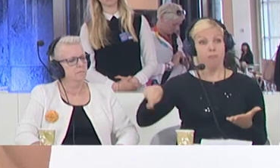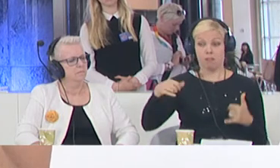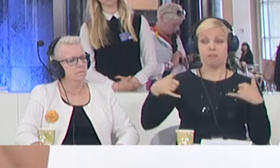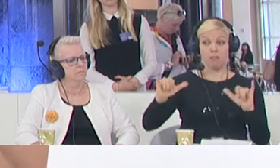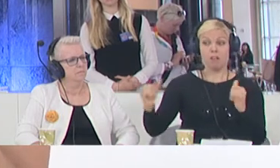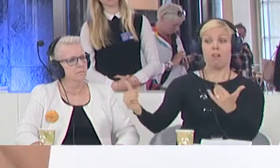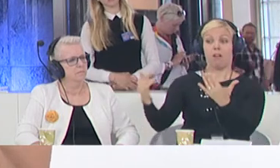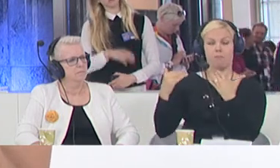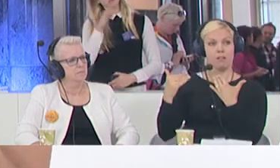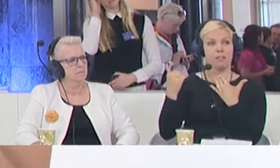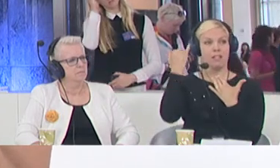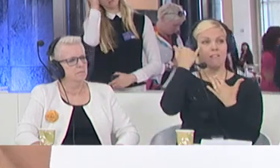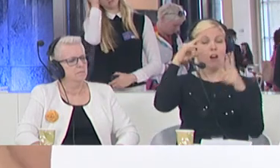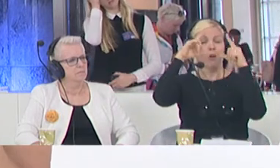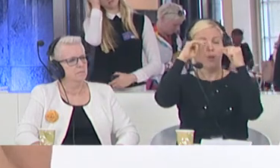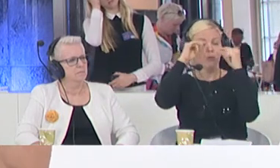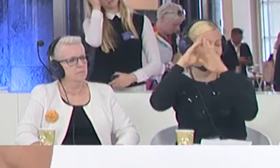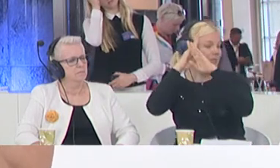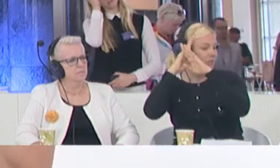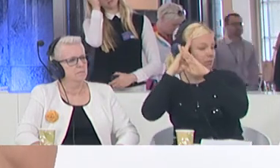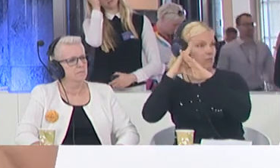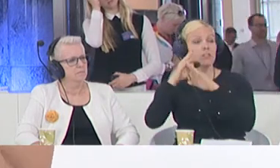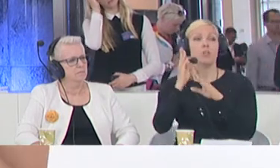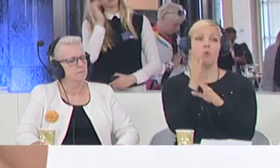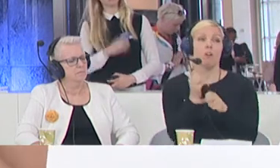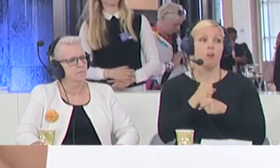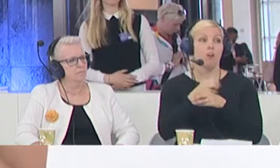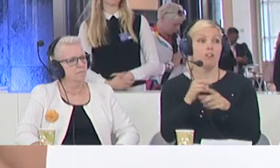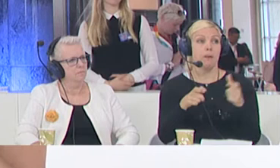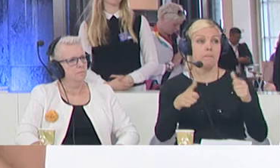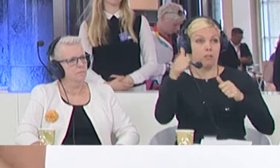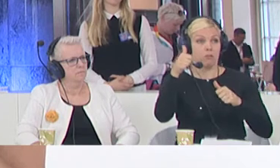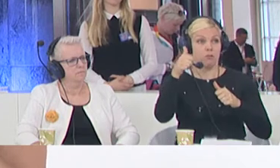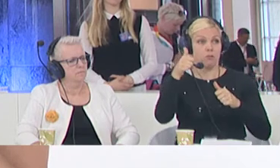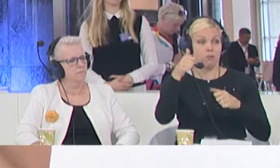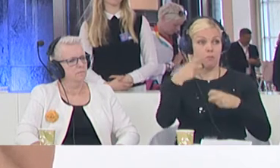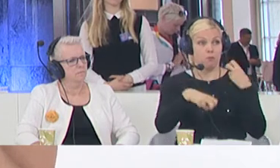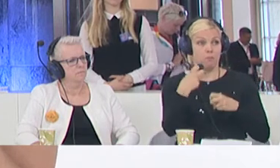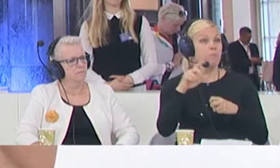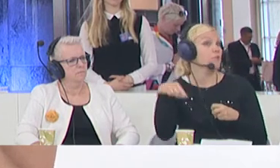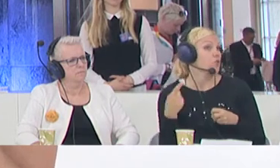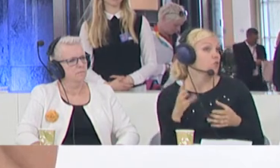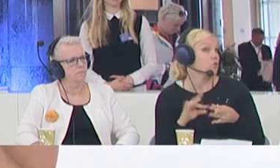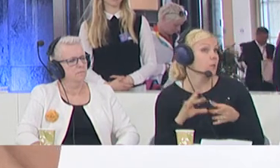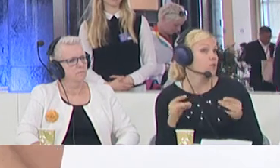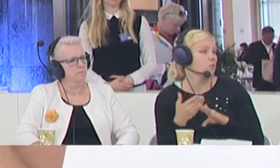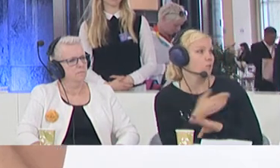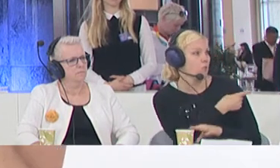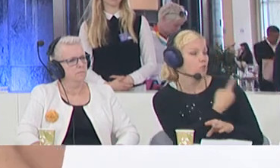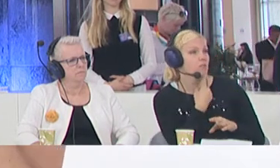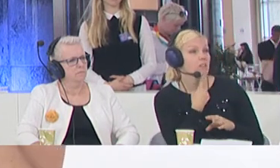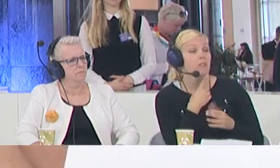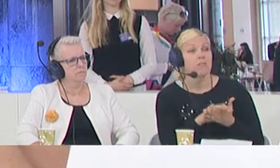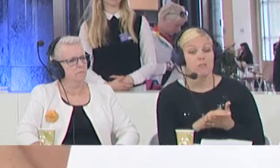we will create even a bigger problem, if you don't find a solution. And just to mention still, before you ask whether we have